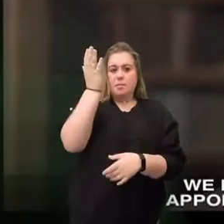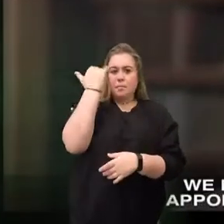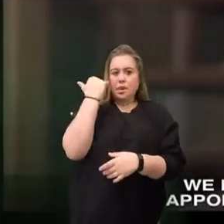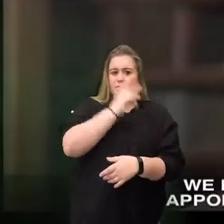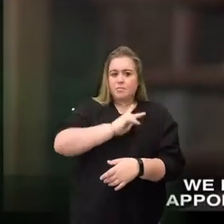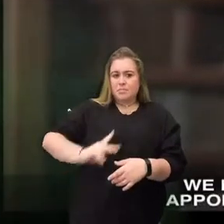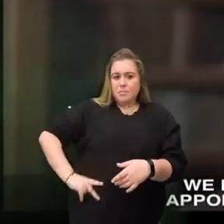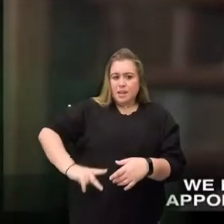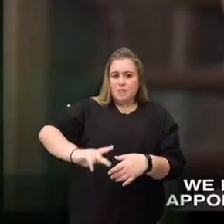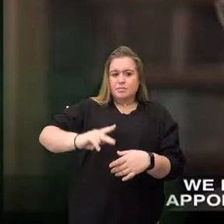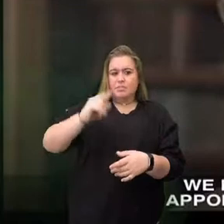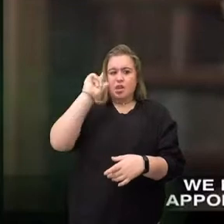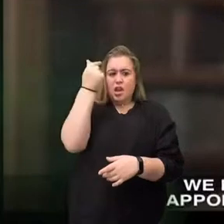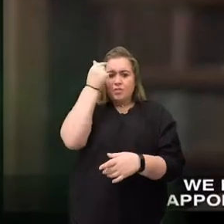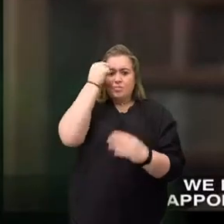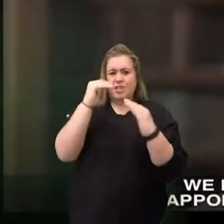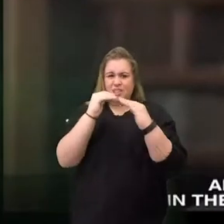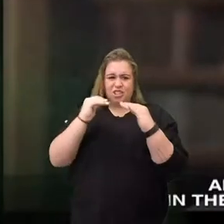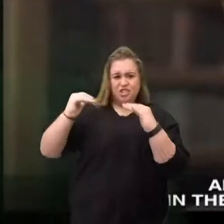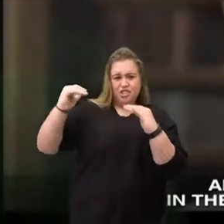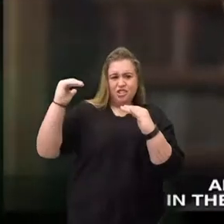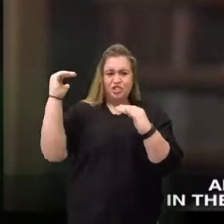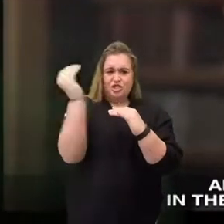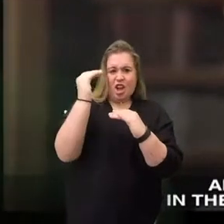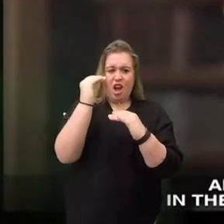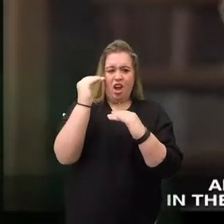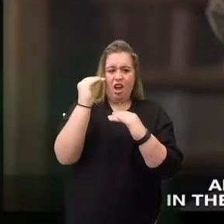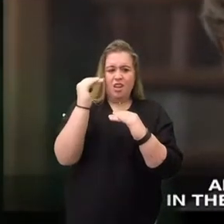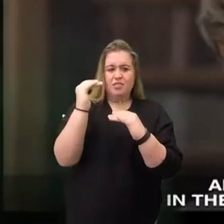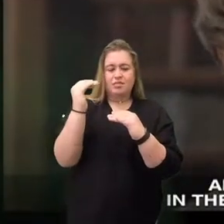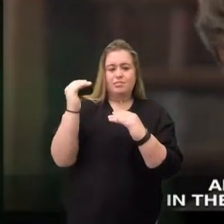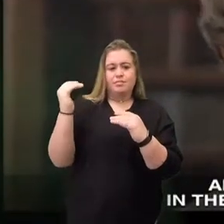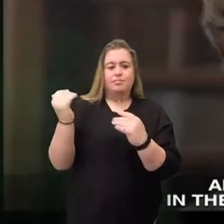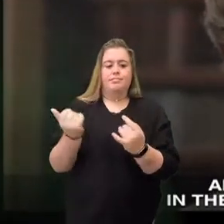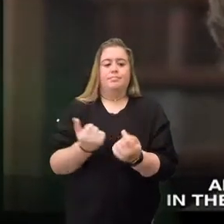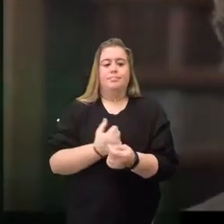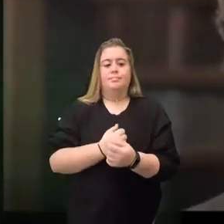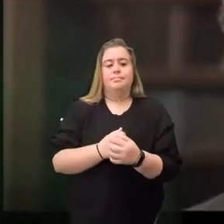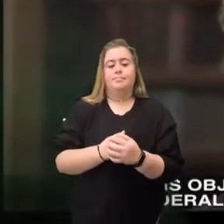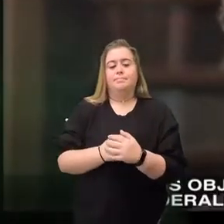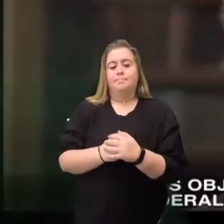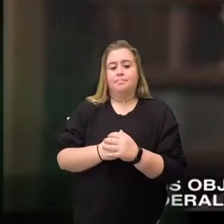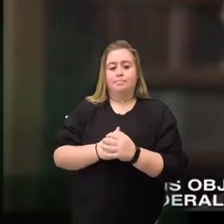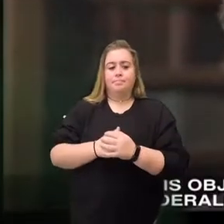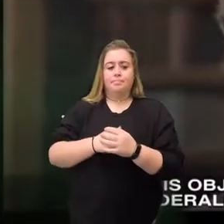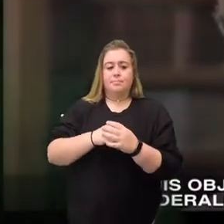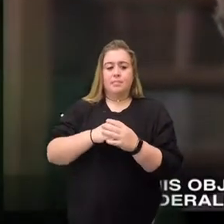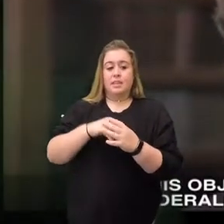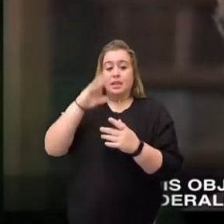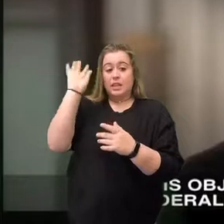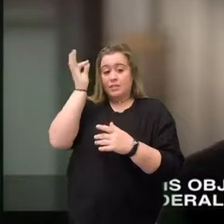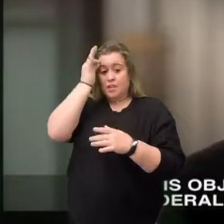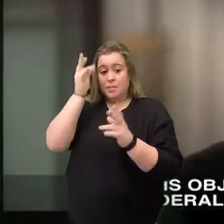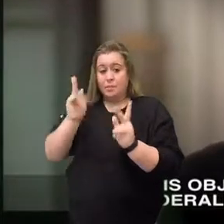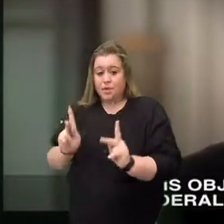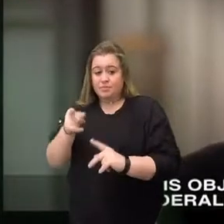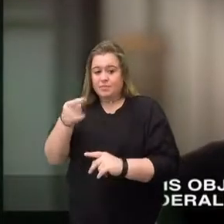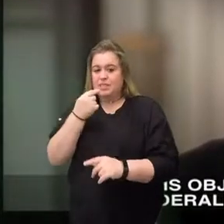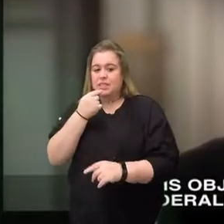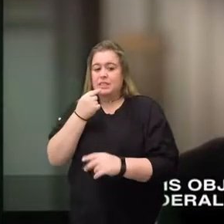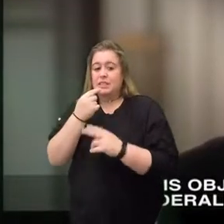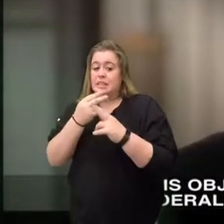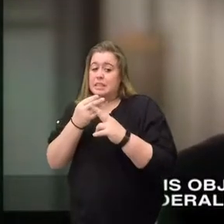we might as well just appoint ourselves a king and take lessons in the art of bowing low. This objection is answered by